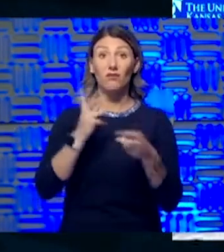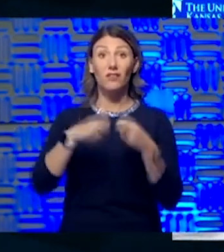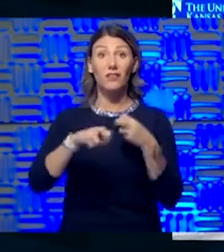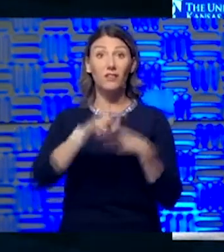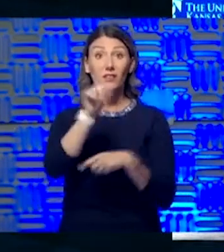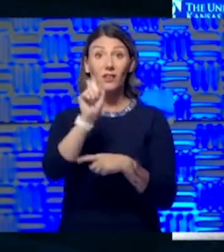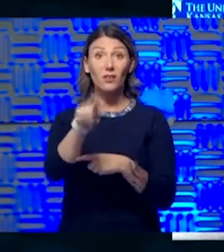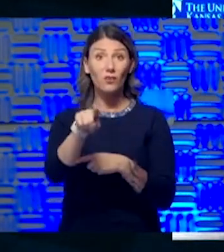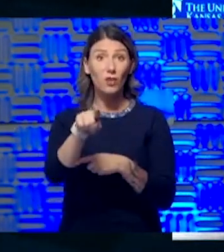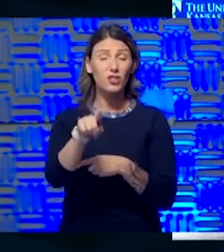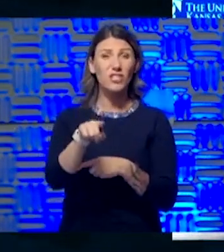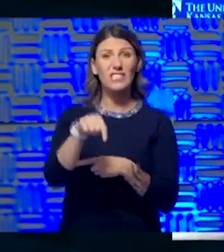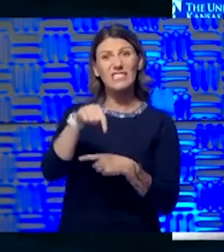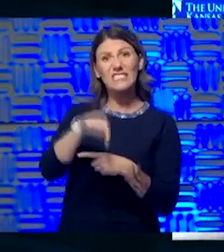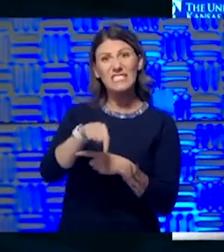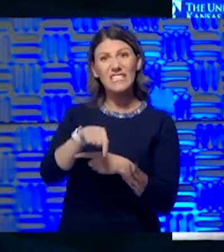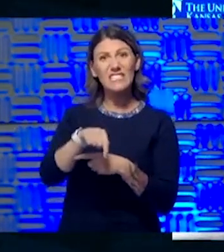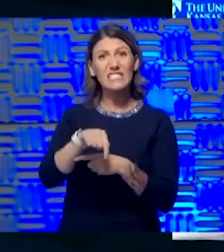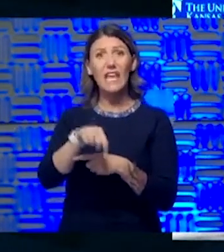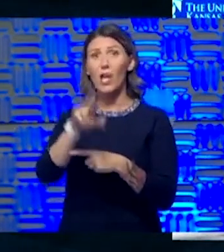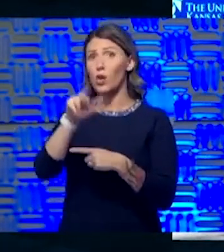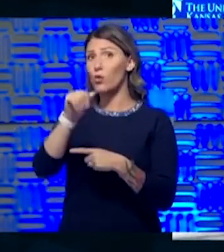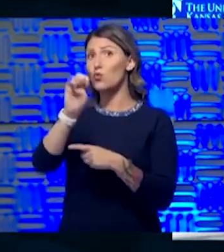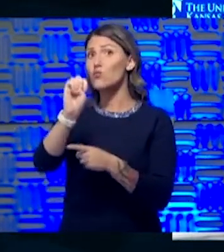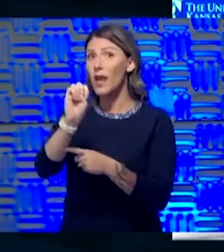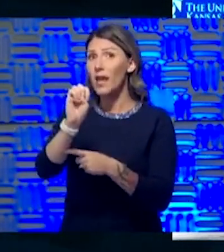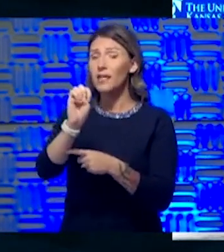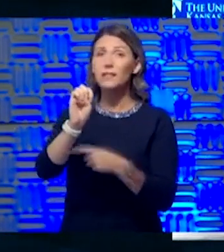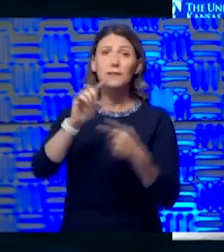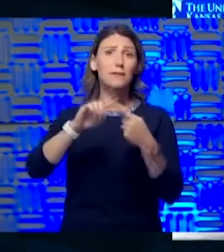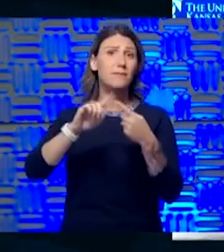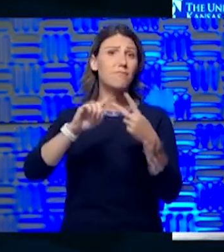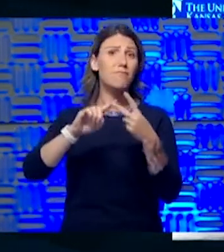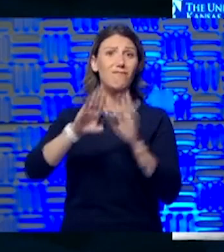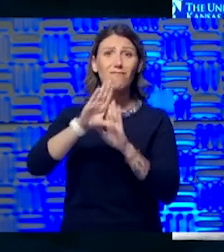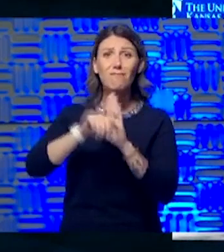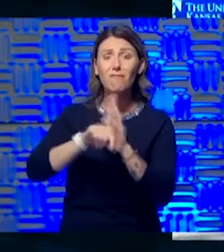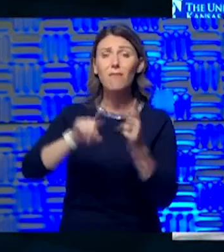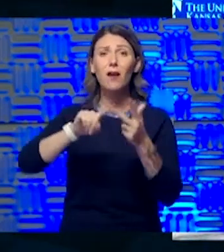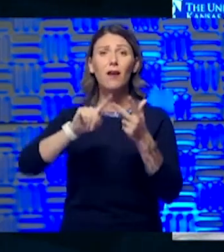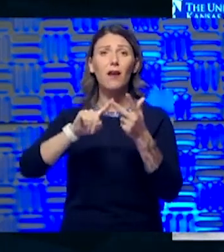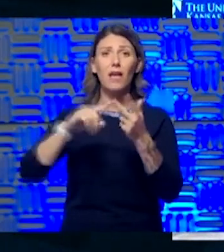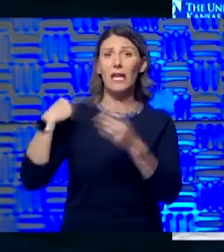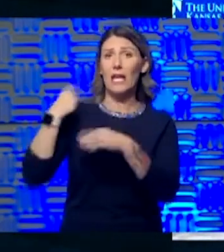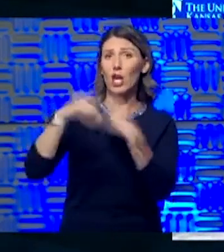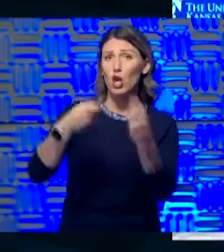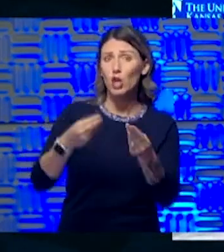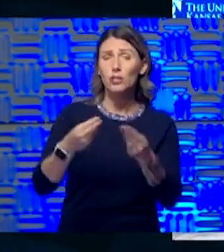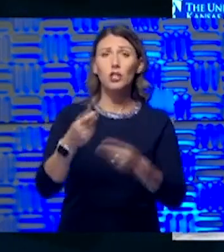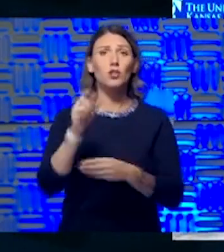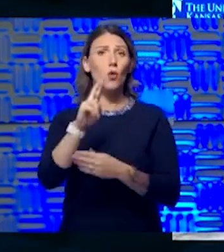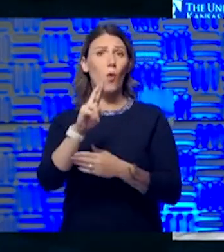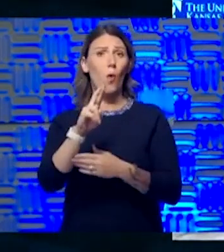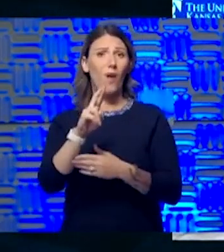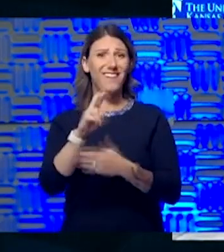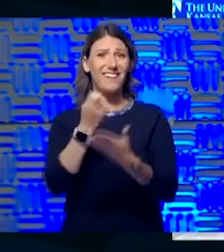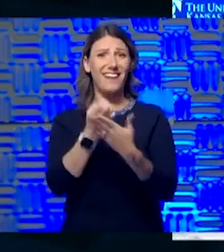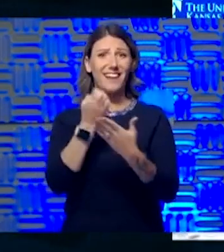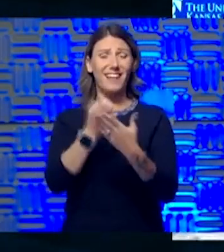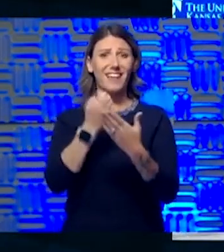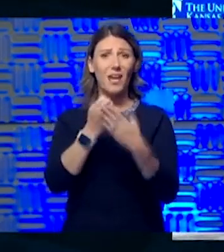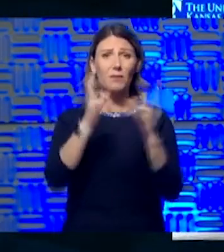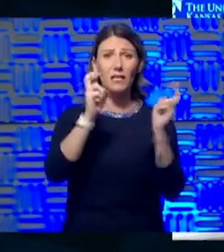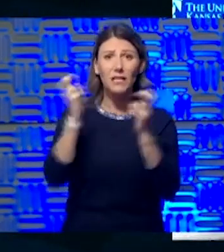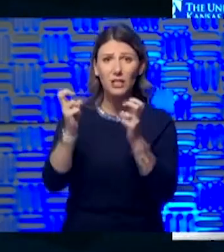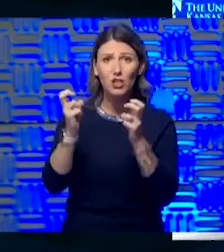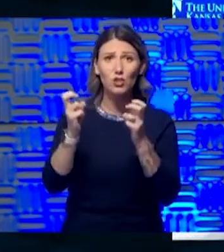often, is this a race issue, an ethnic issue, or is this really an economic issue that people who are living closer together, who